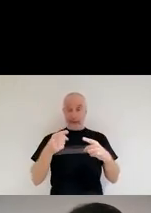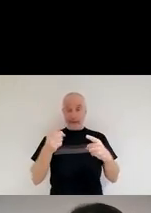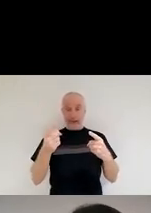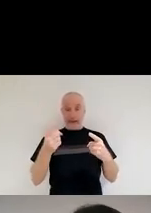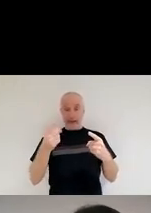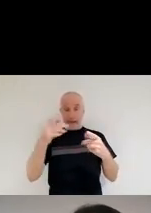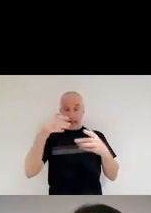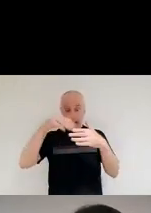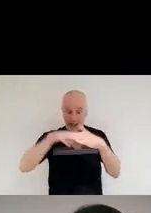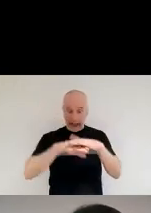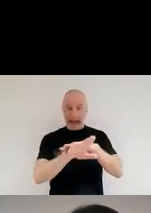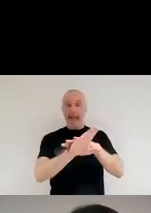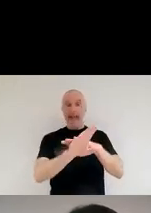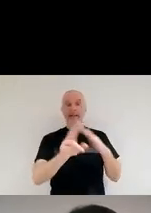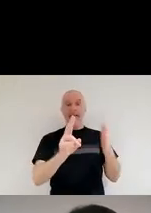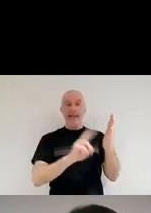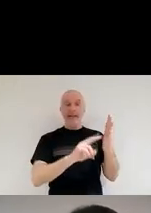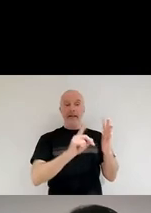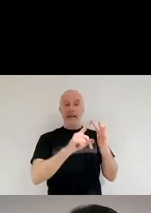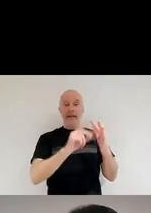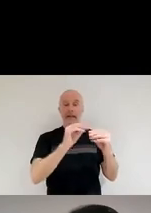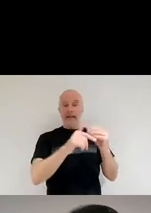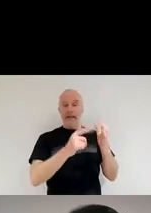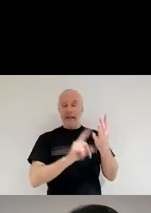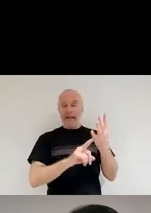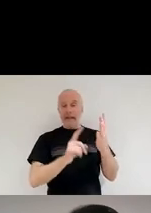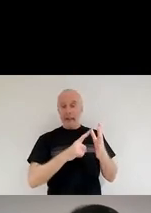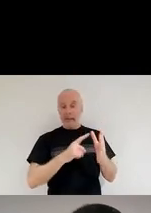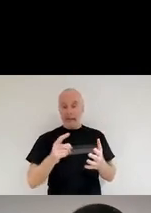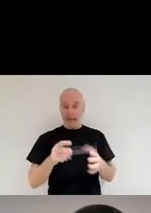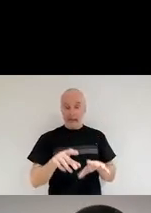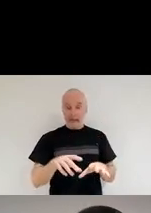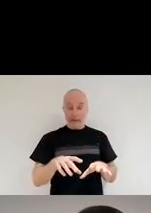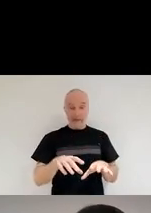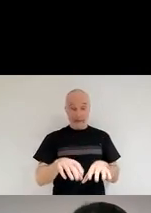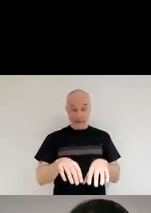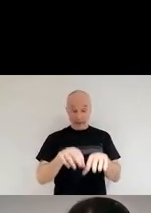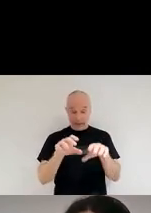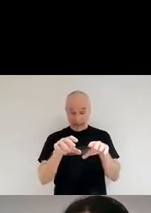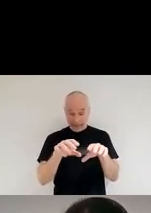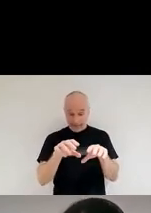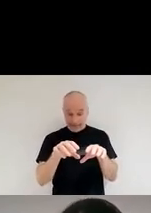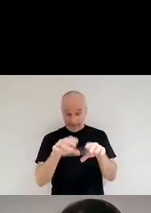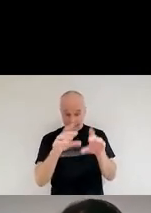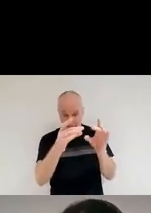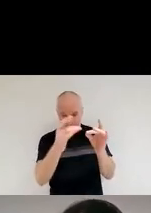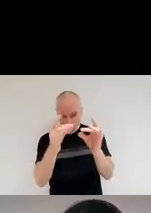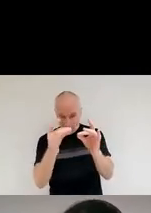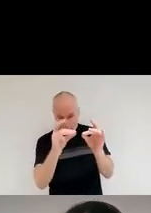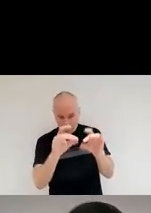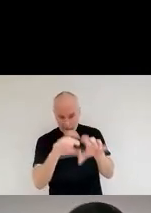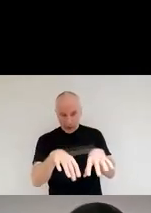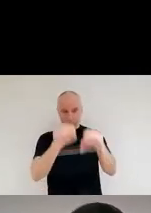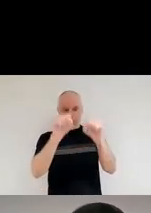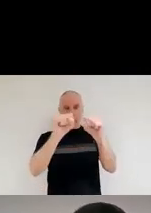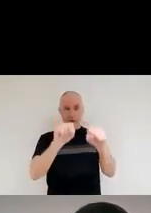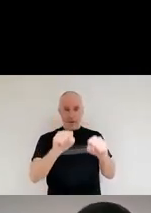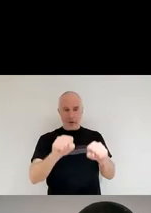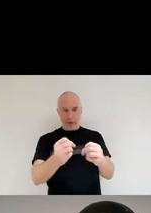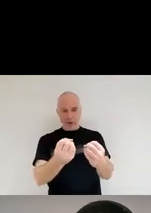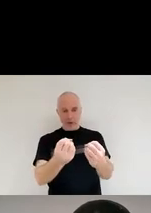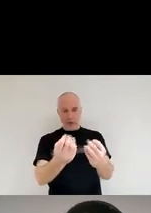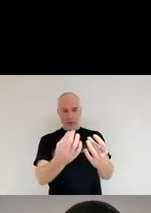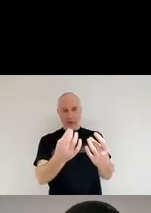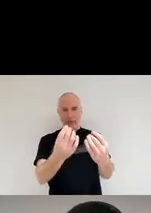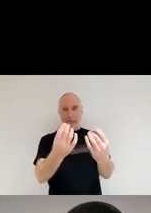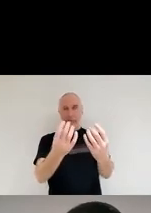nebula. They are little stars that are starting to form. And they form in this dust cocoon. And the reason that